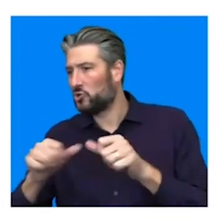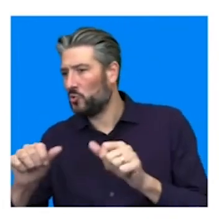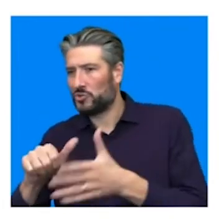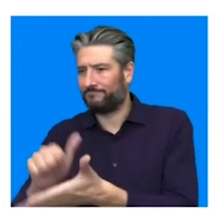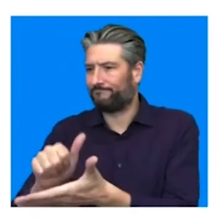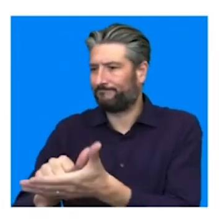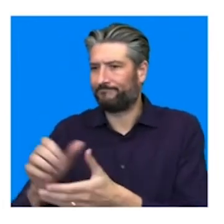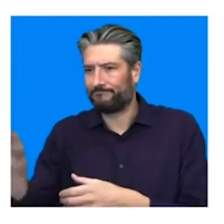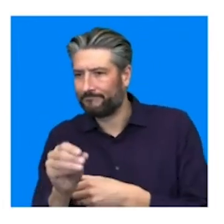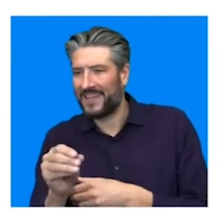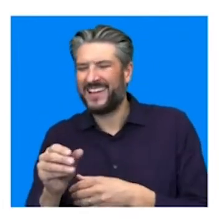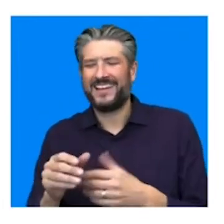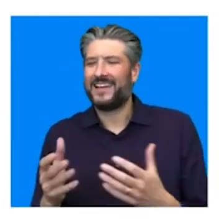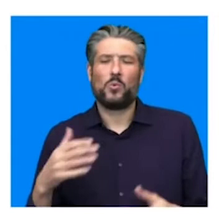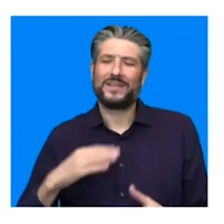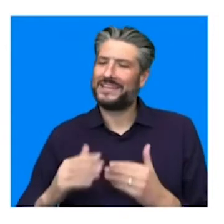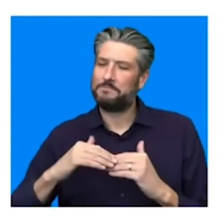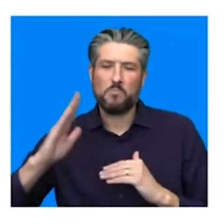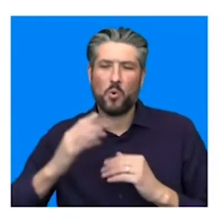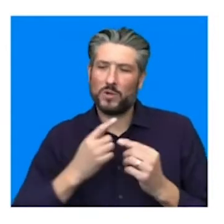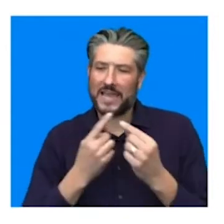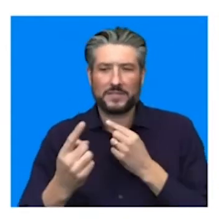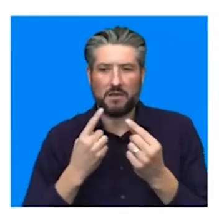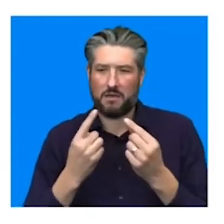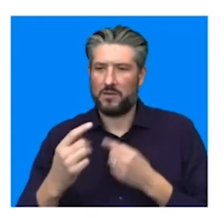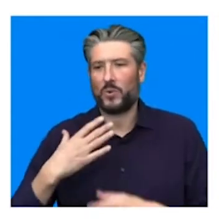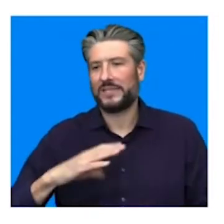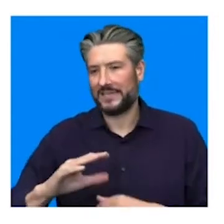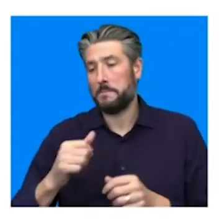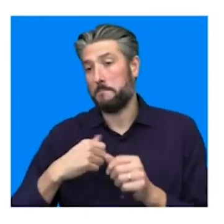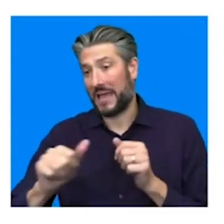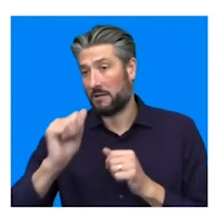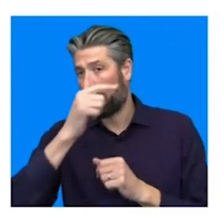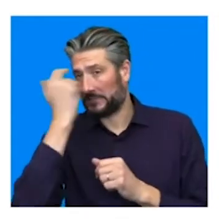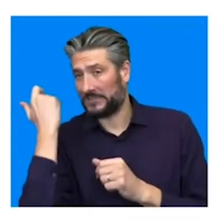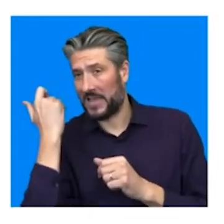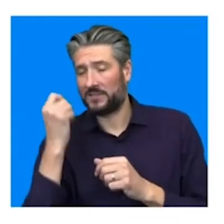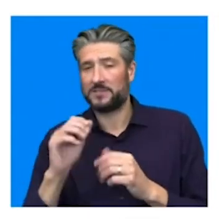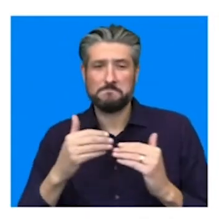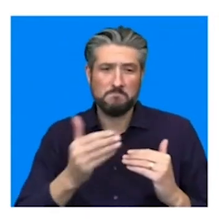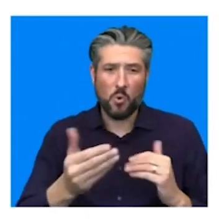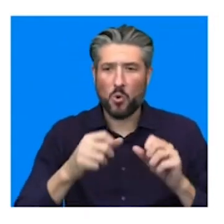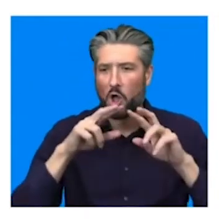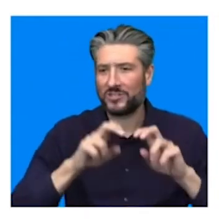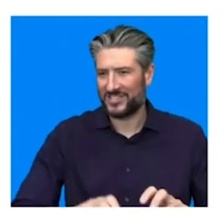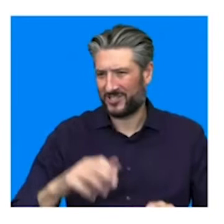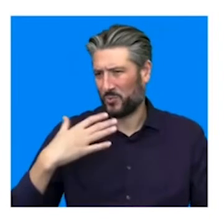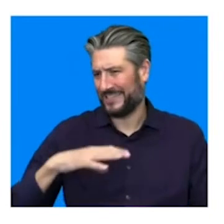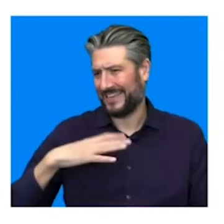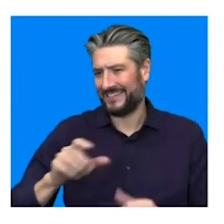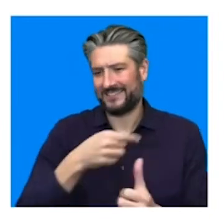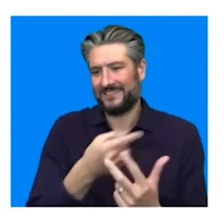need more data, more understanding, more research. And that's kind of, you know,